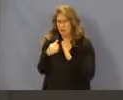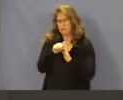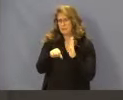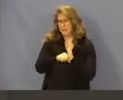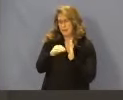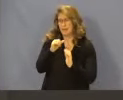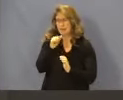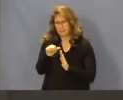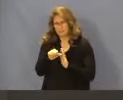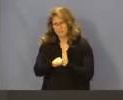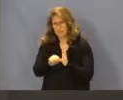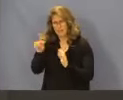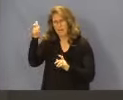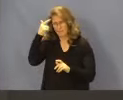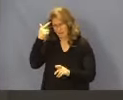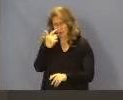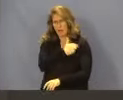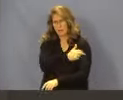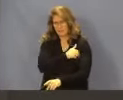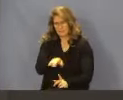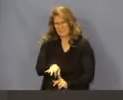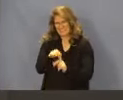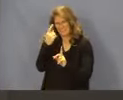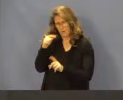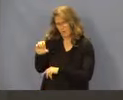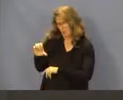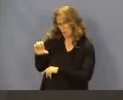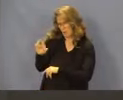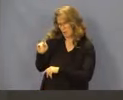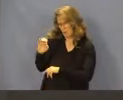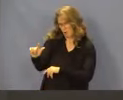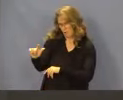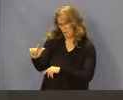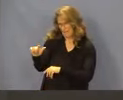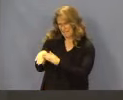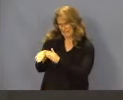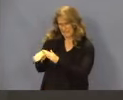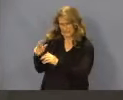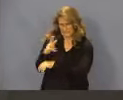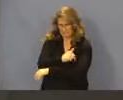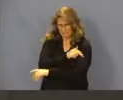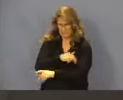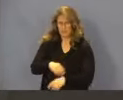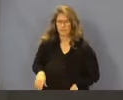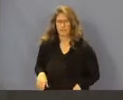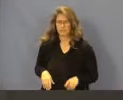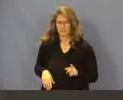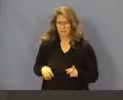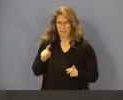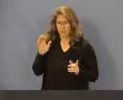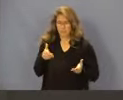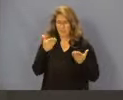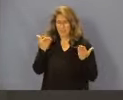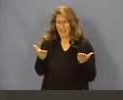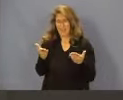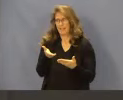government hospitals, excluding critical access hospitals. The program currently provides for the aggregate difference between